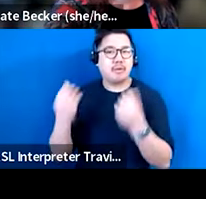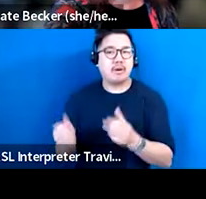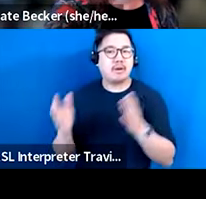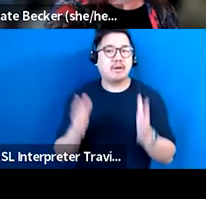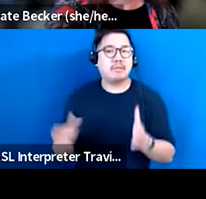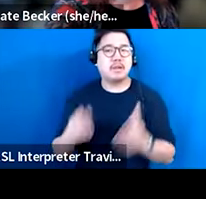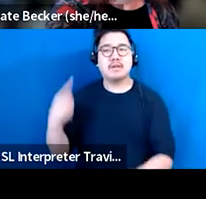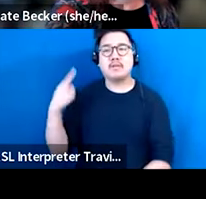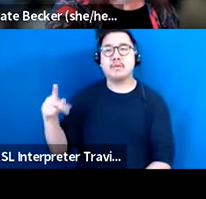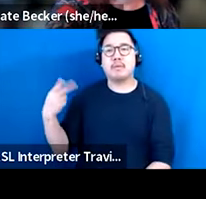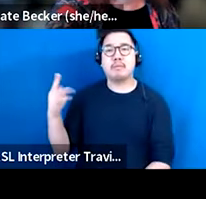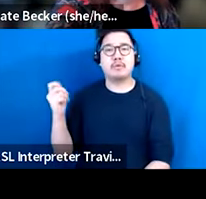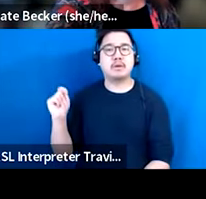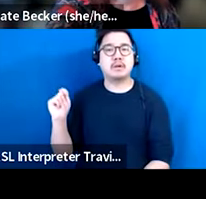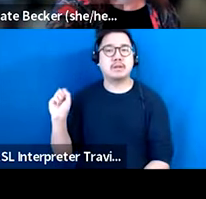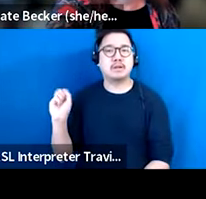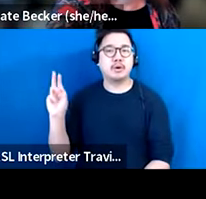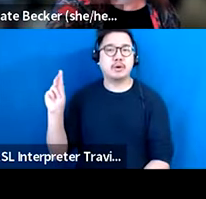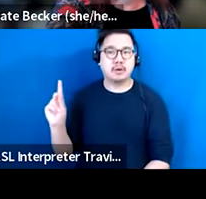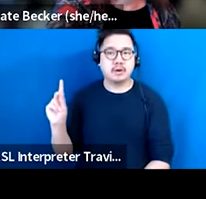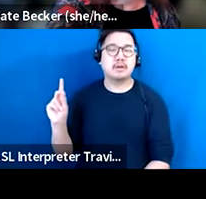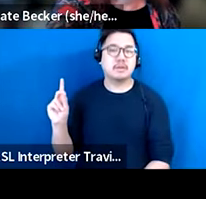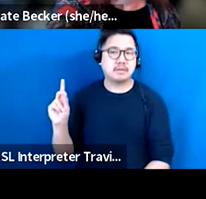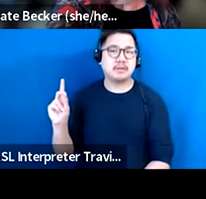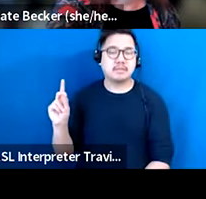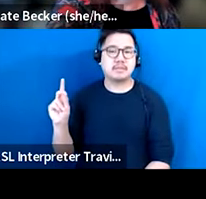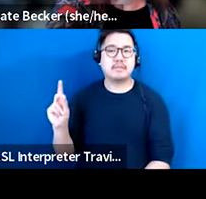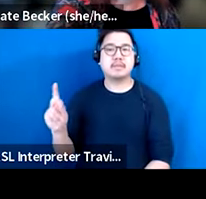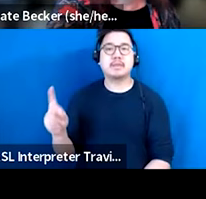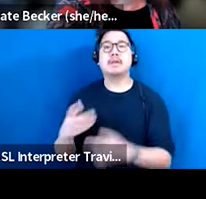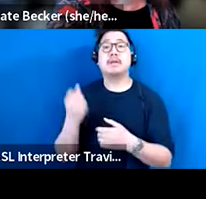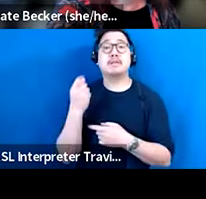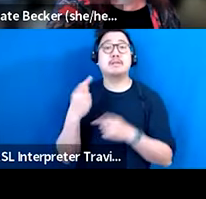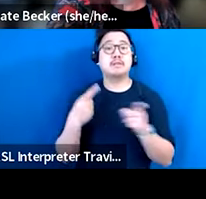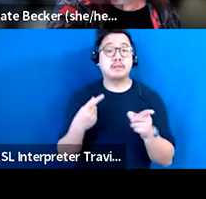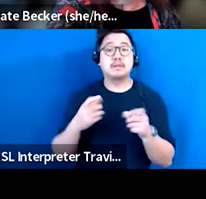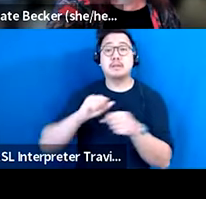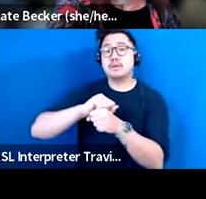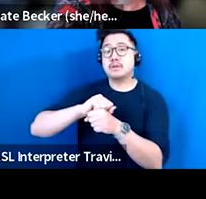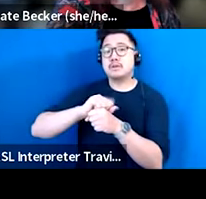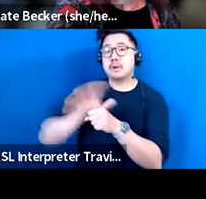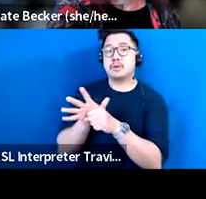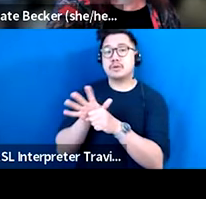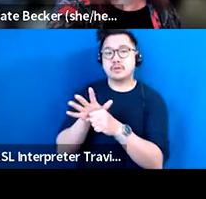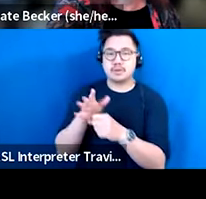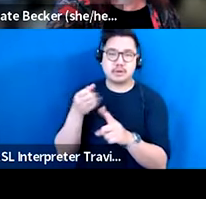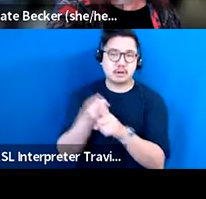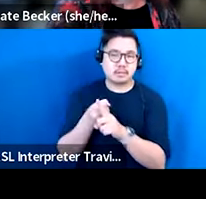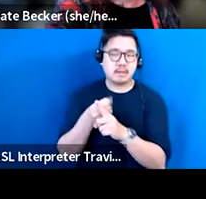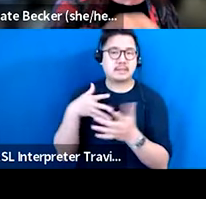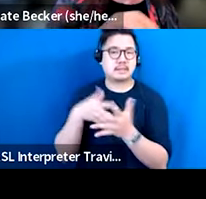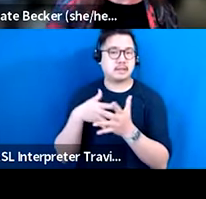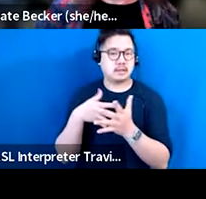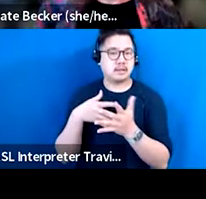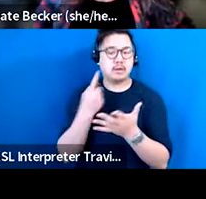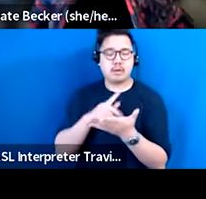Council that explicitly builds off of the findings in Arts Fund's COVID Cultural Impact Study, with a specific focus